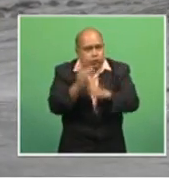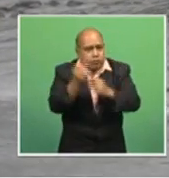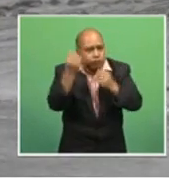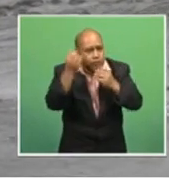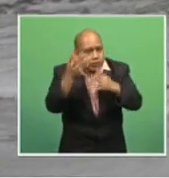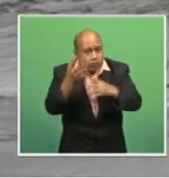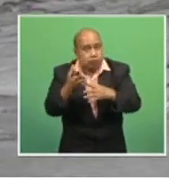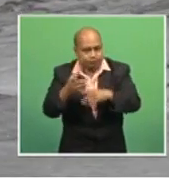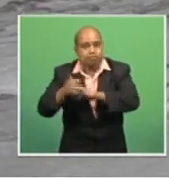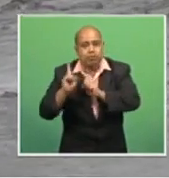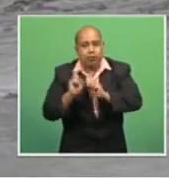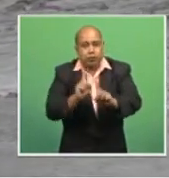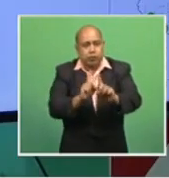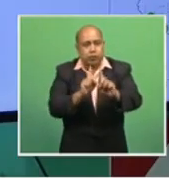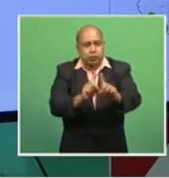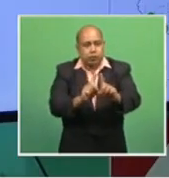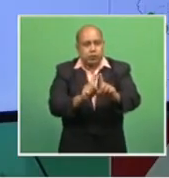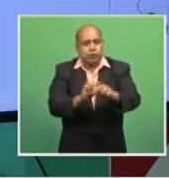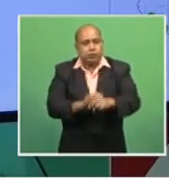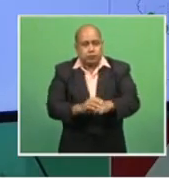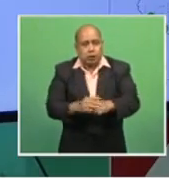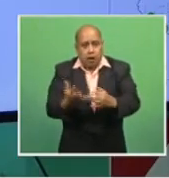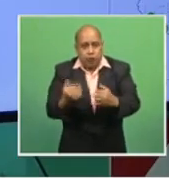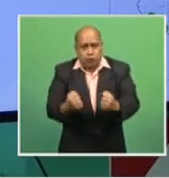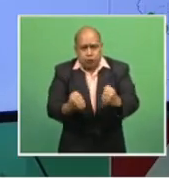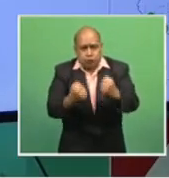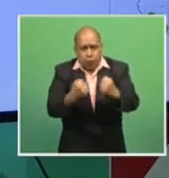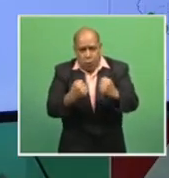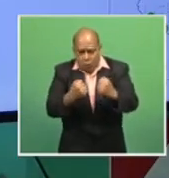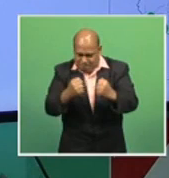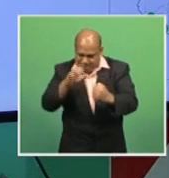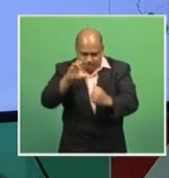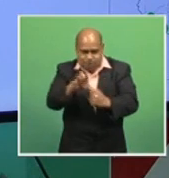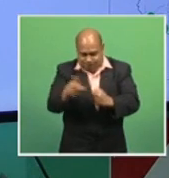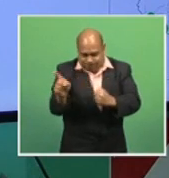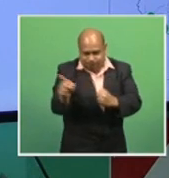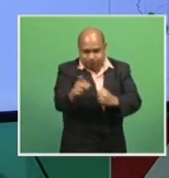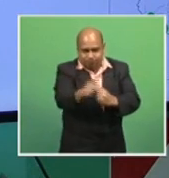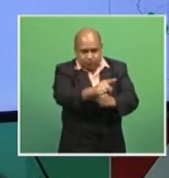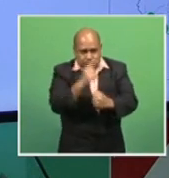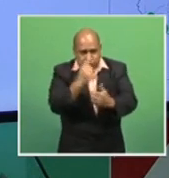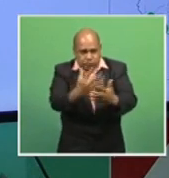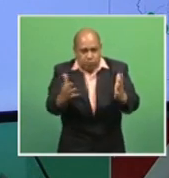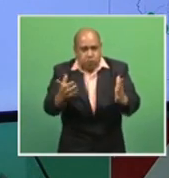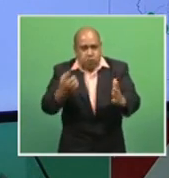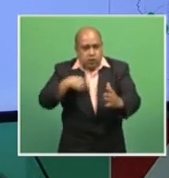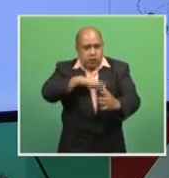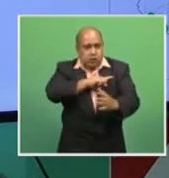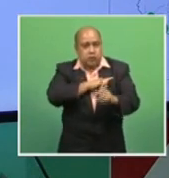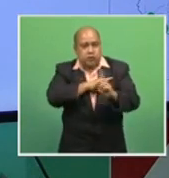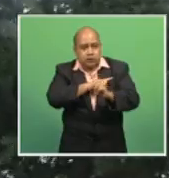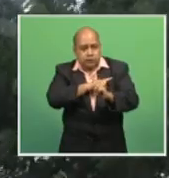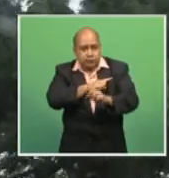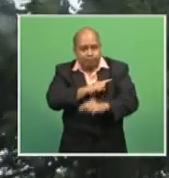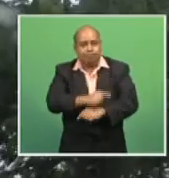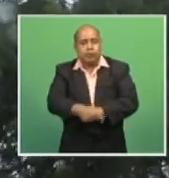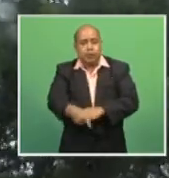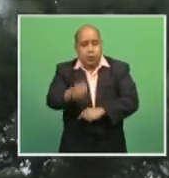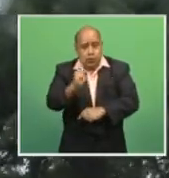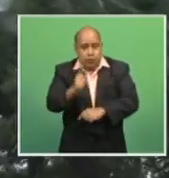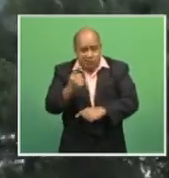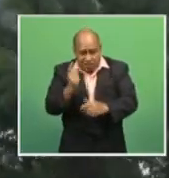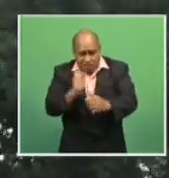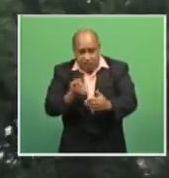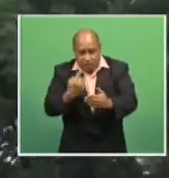is also a strong warning that has been enforced for the last couple of days and we expect the strong warning to be enforced for the next couple of days as well.